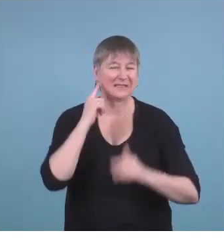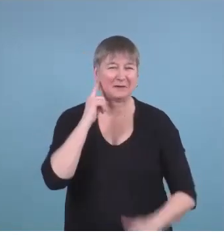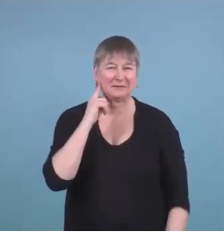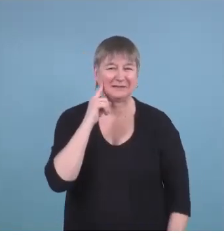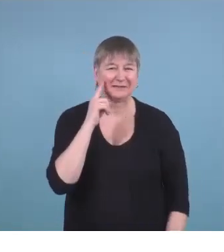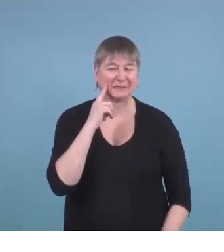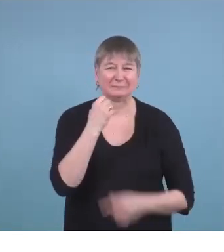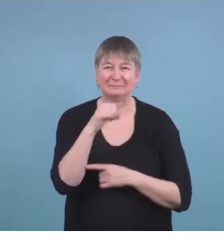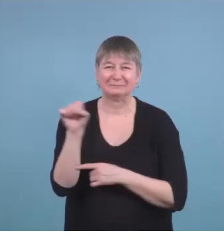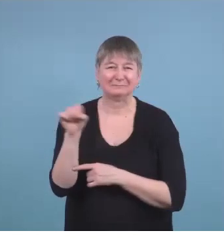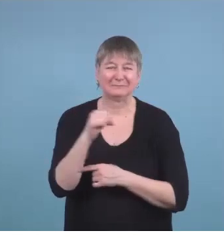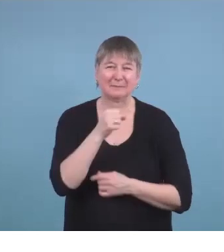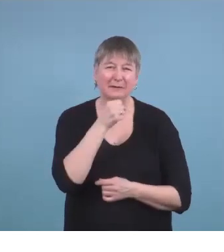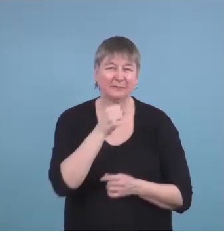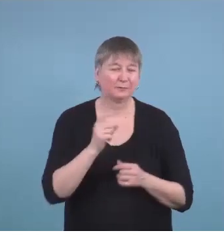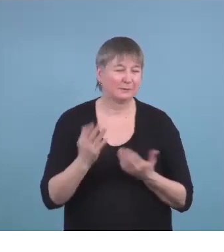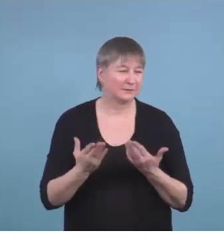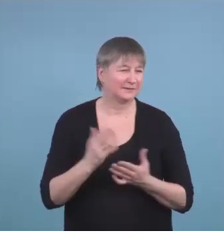with developmental disability